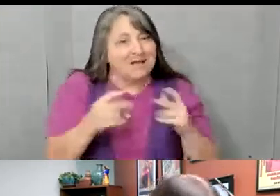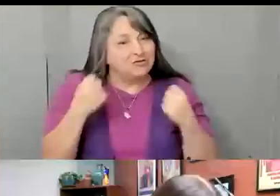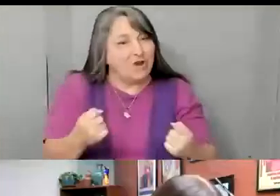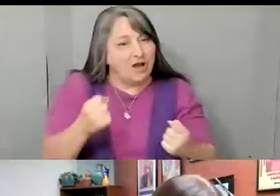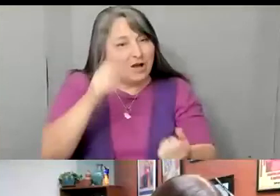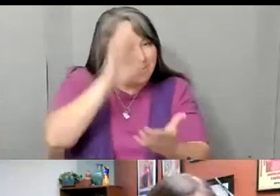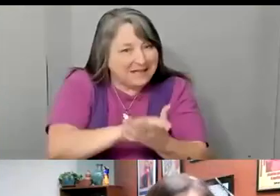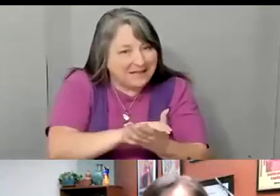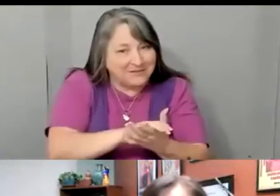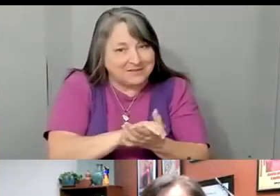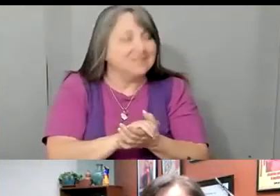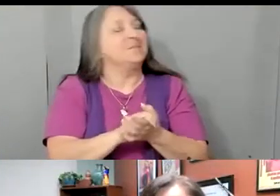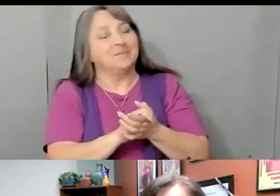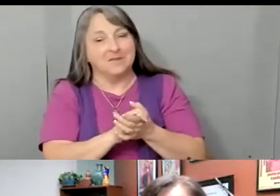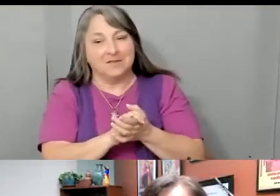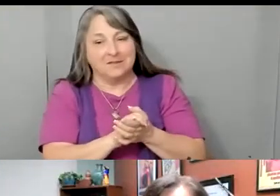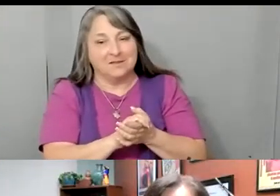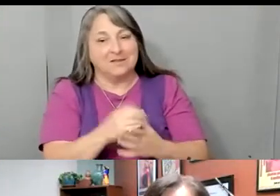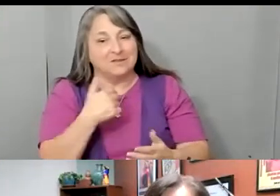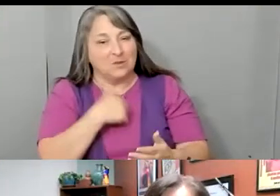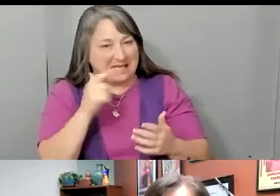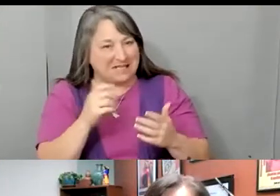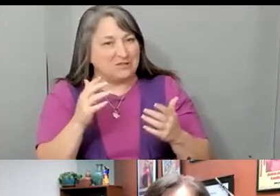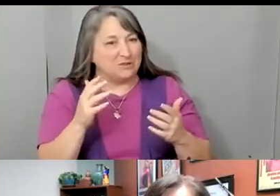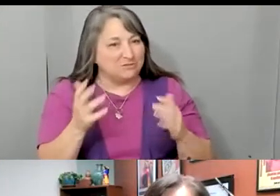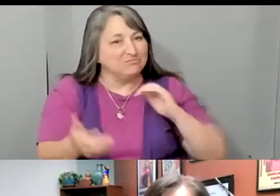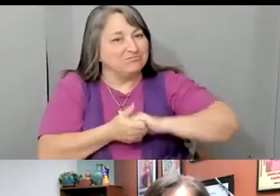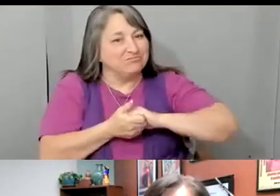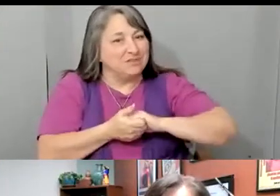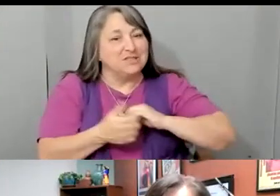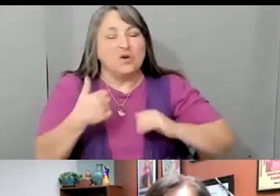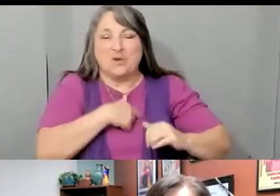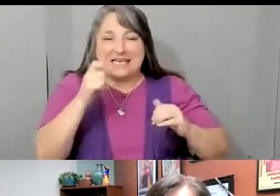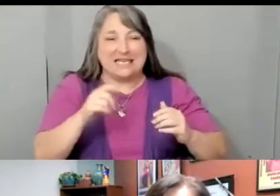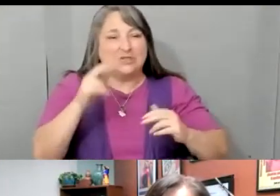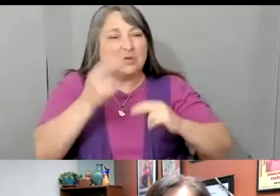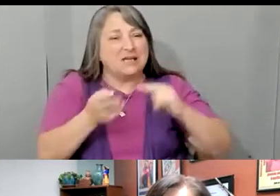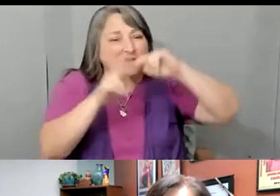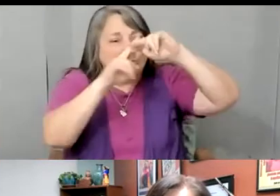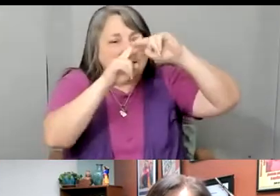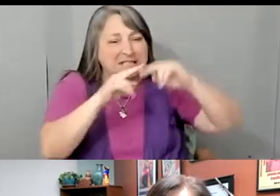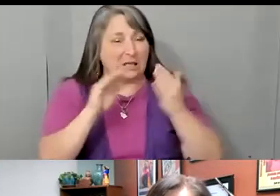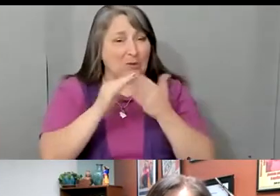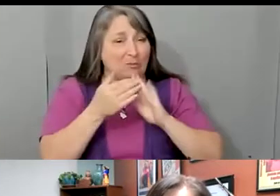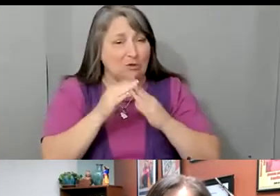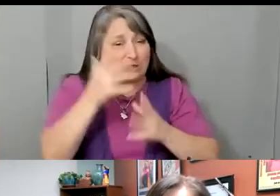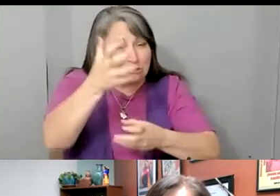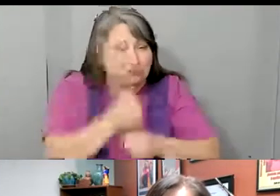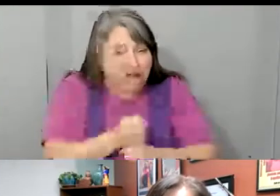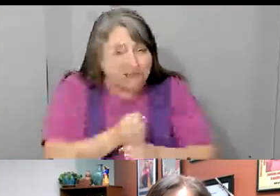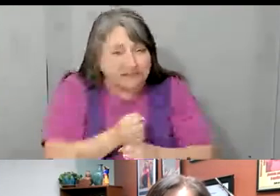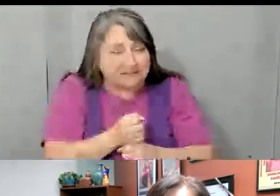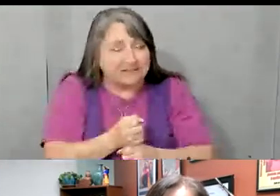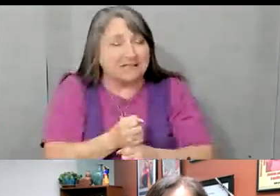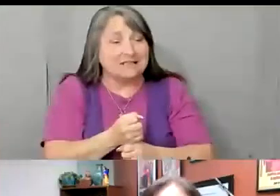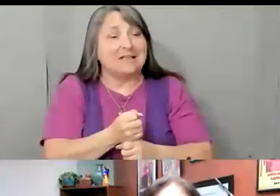always try to be able to trust the church. I who is it that our community trusts, and how can we go through that for us in order to be able to talk to our community